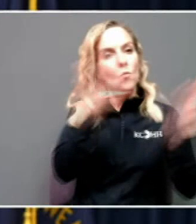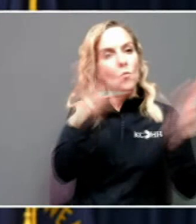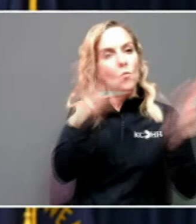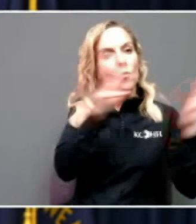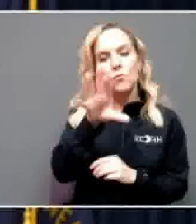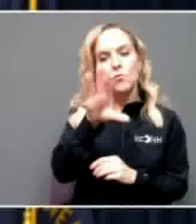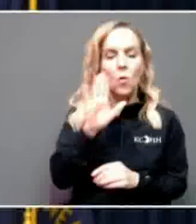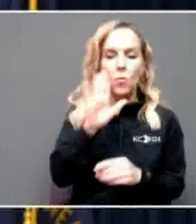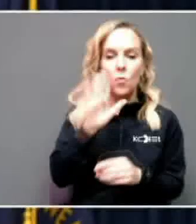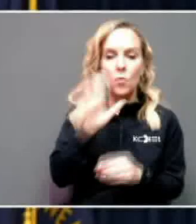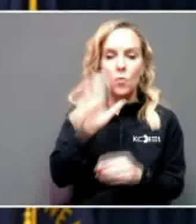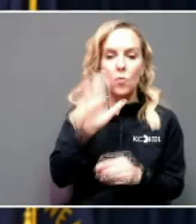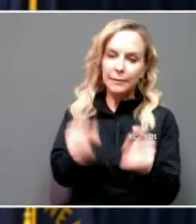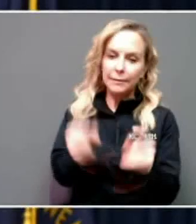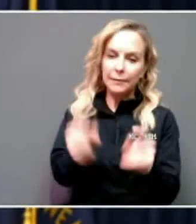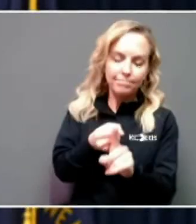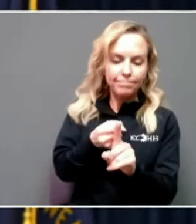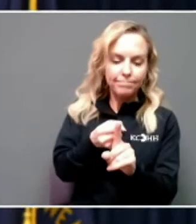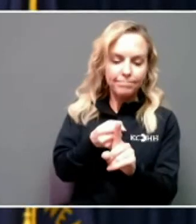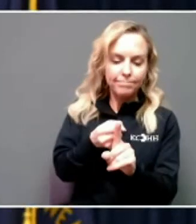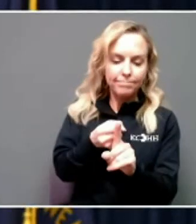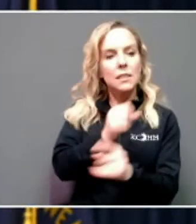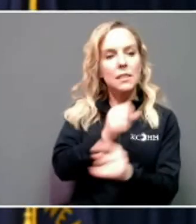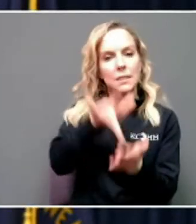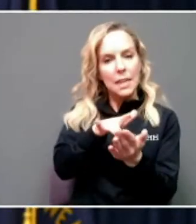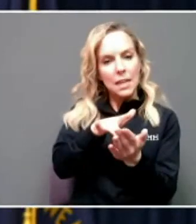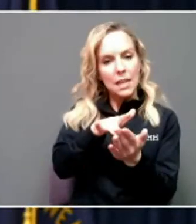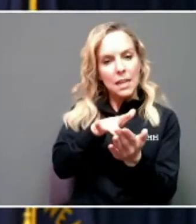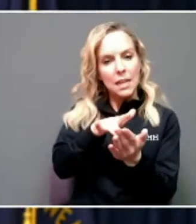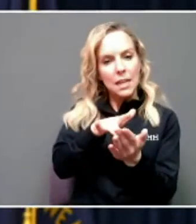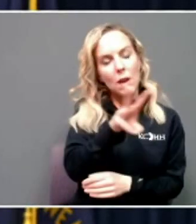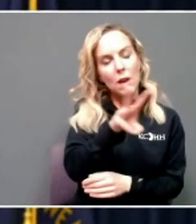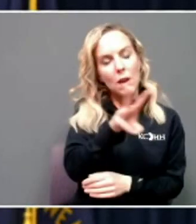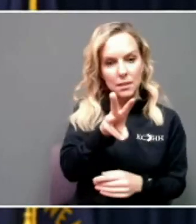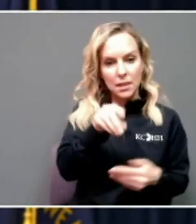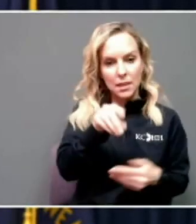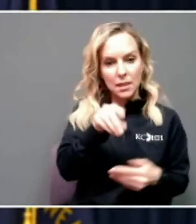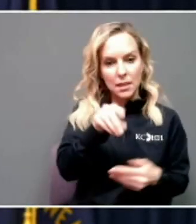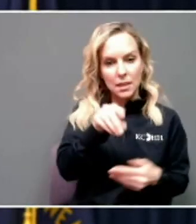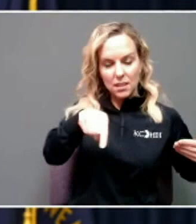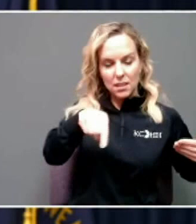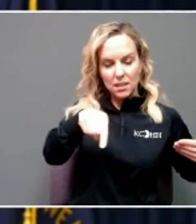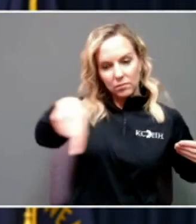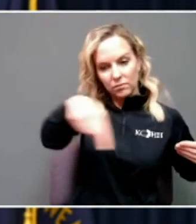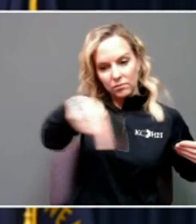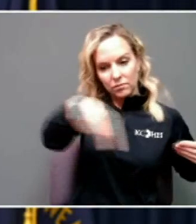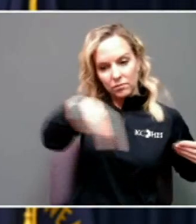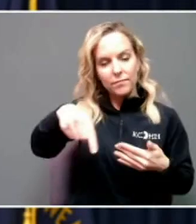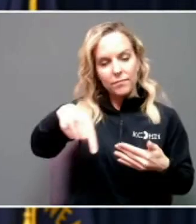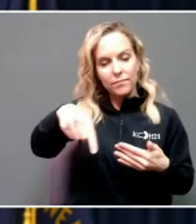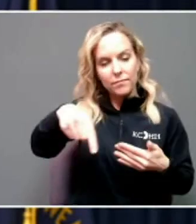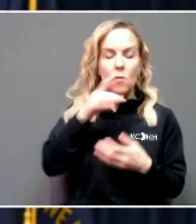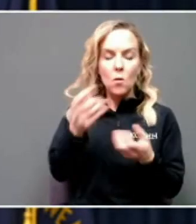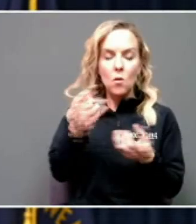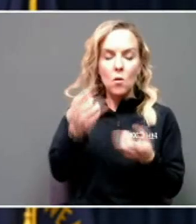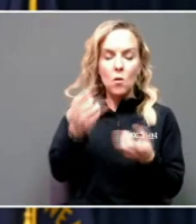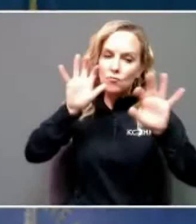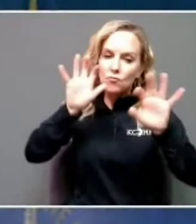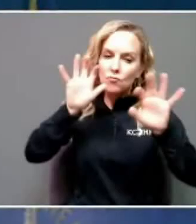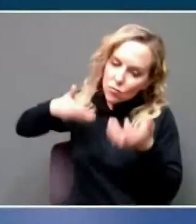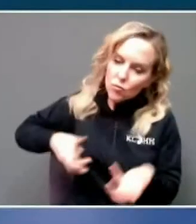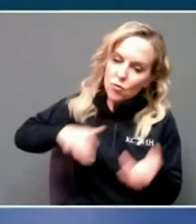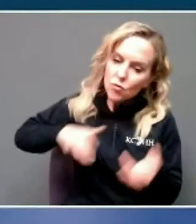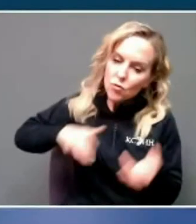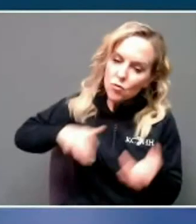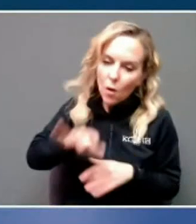impact much of the central U.S. in the mid to late week time frame. Substantial amounts of rain, snow, and ice,